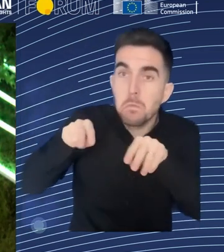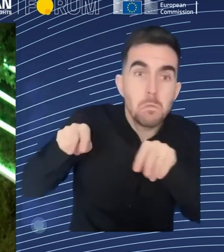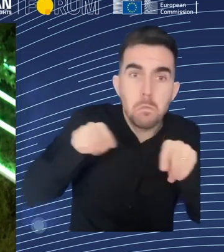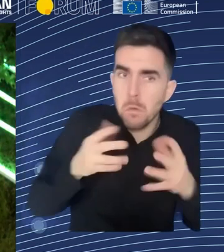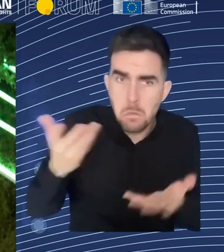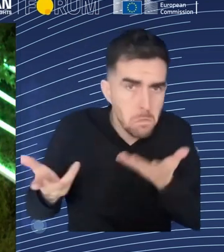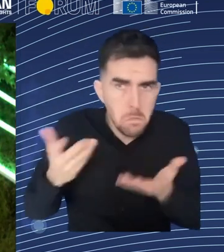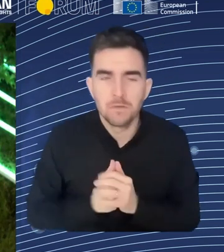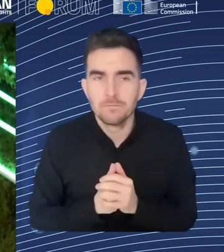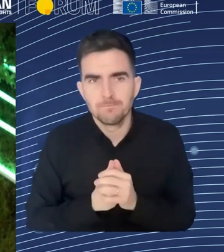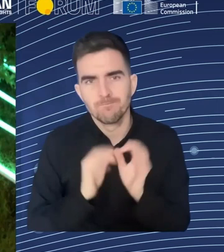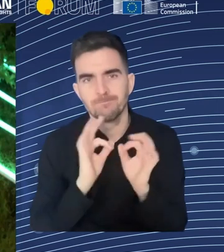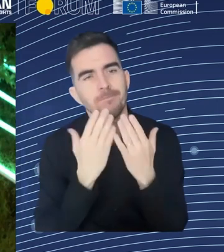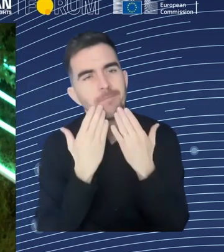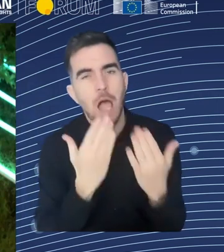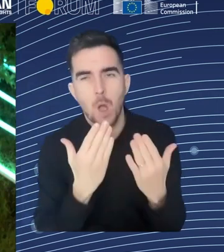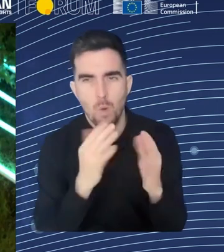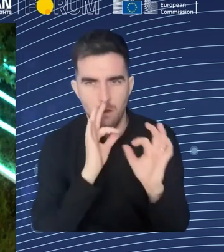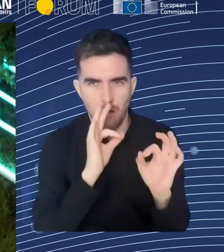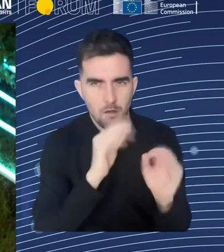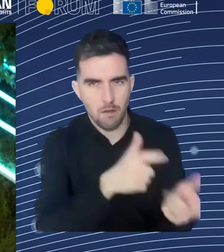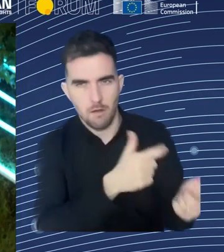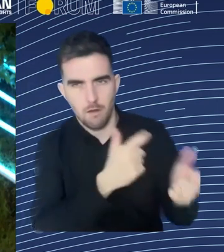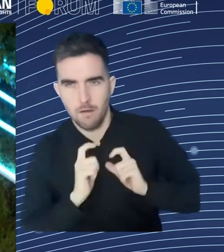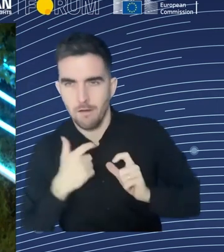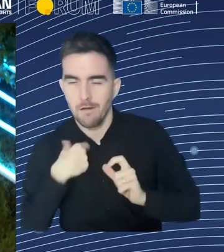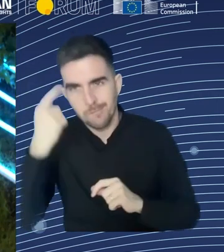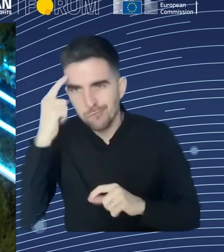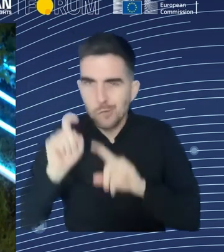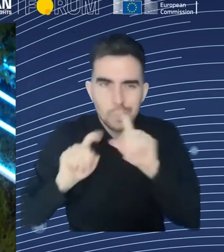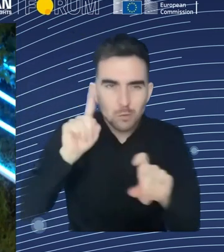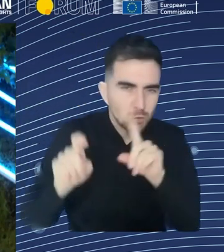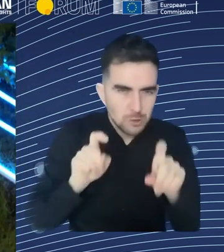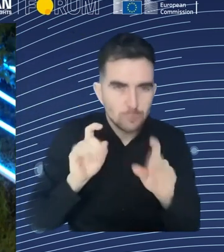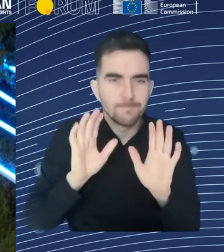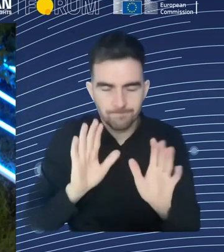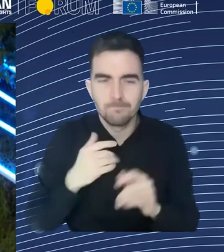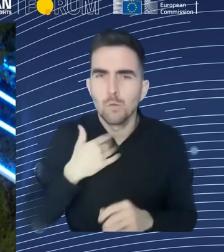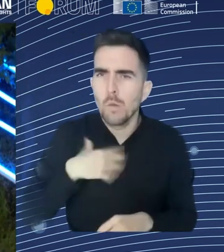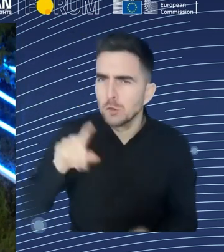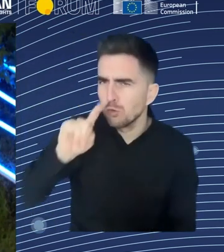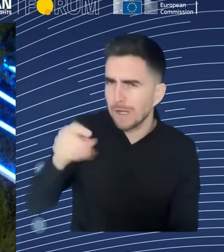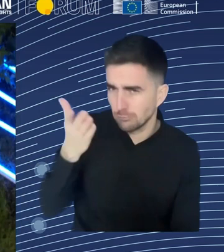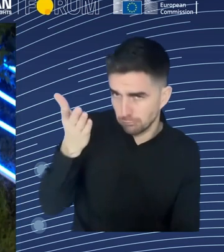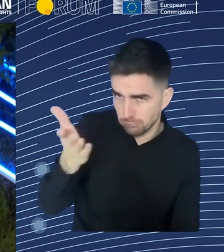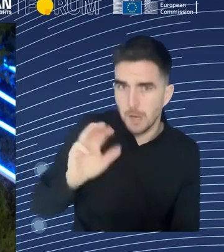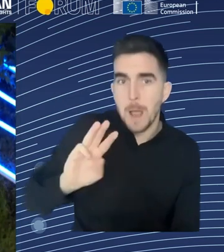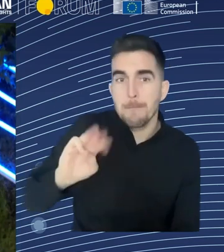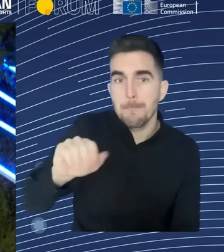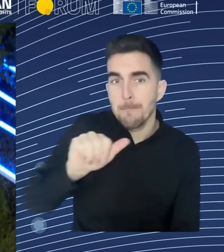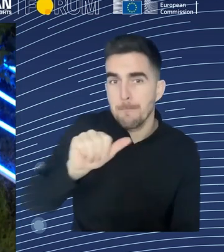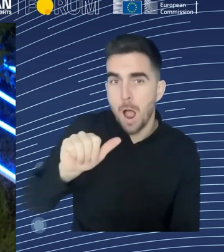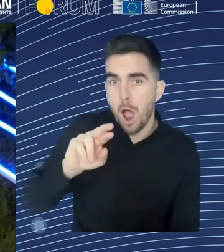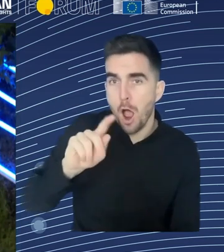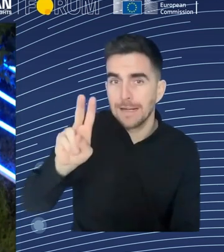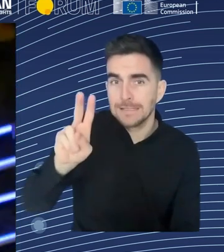this like, you know, a stable upward trend that we are witnessing or is more a temporary hype? What can you tell us about that?